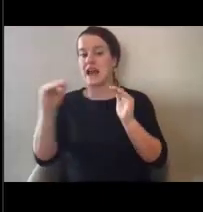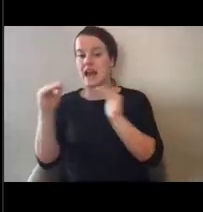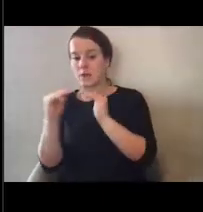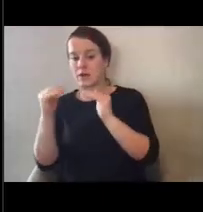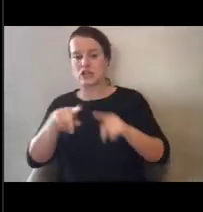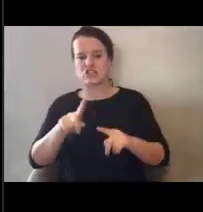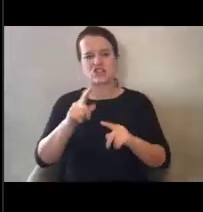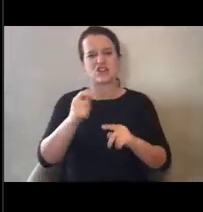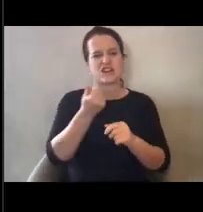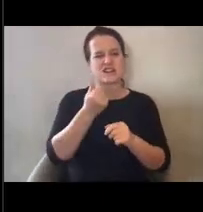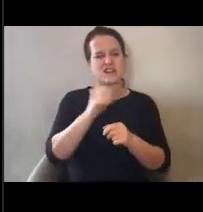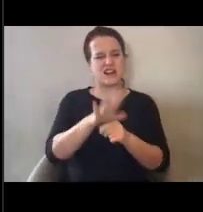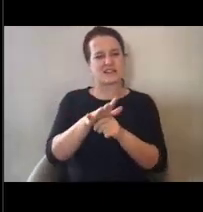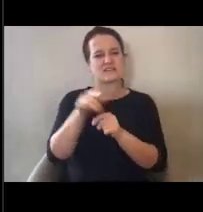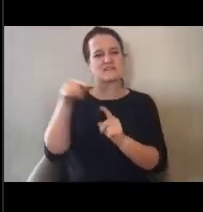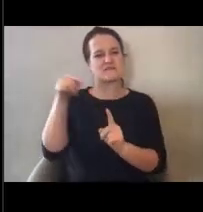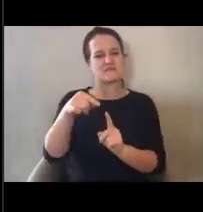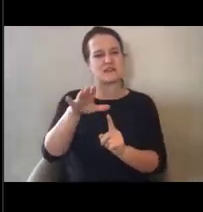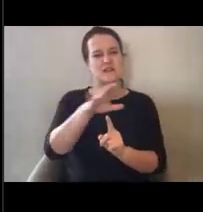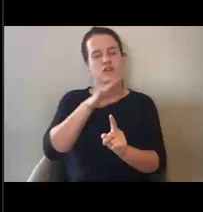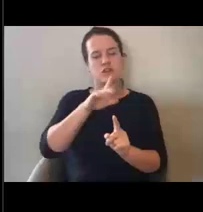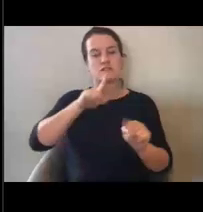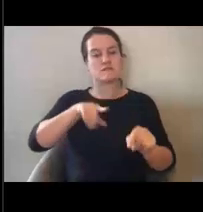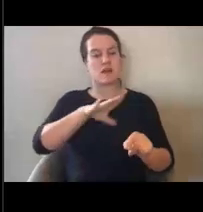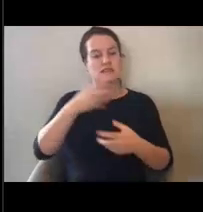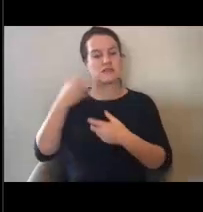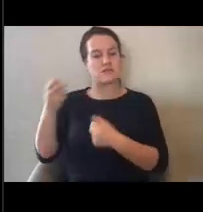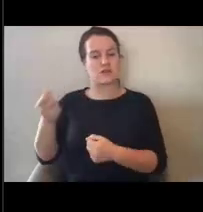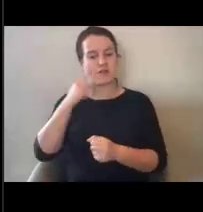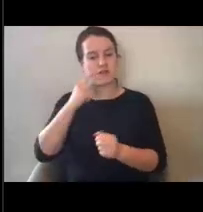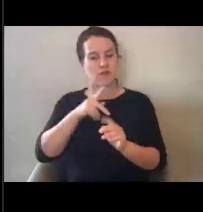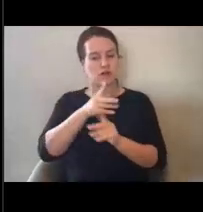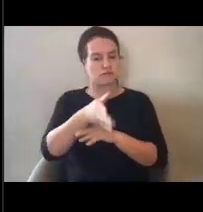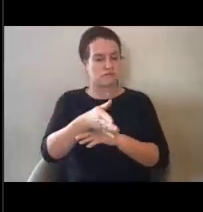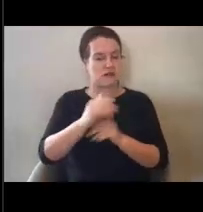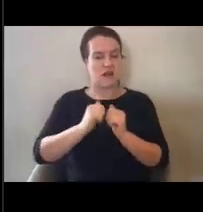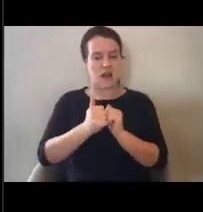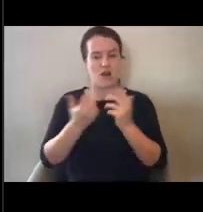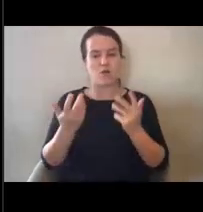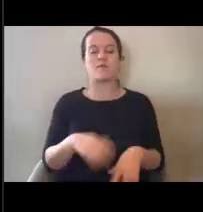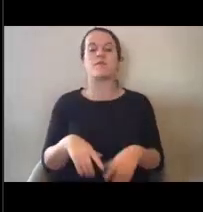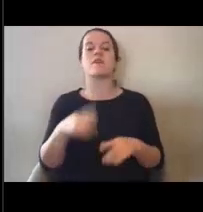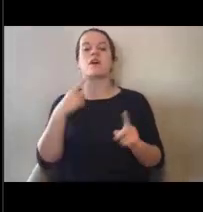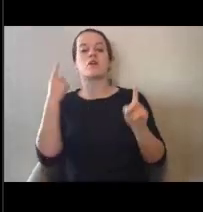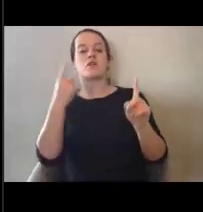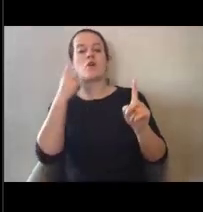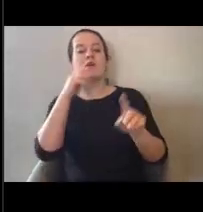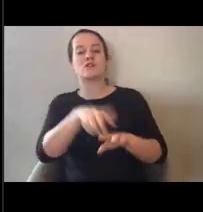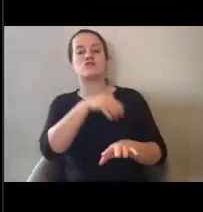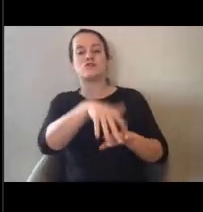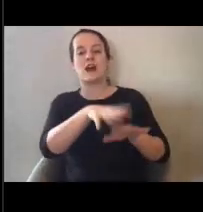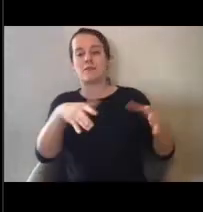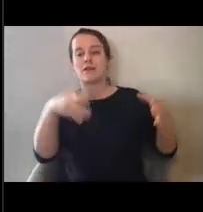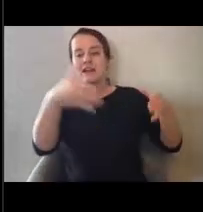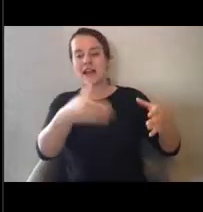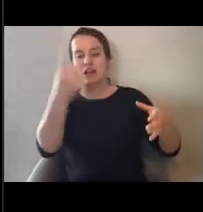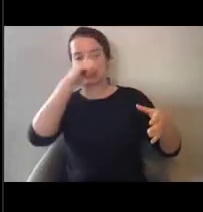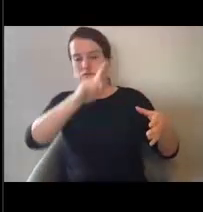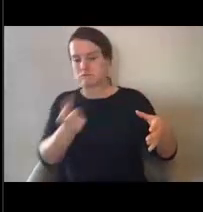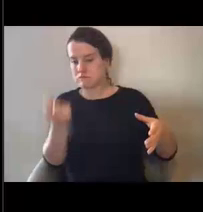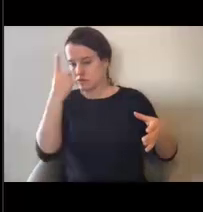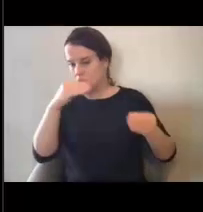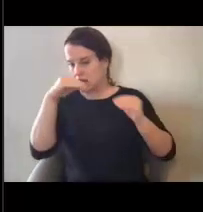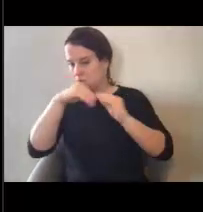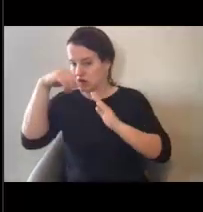-19 Response and Recovery. And our goal today is to provide tribal nations with a deeper understanding of FEMA's